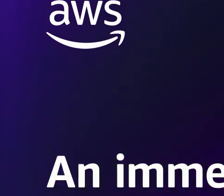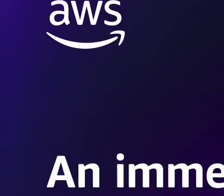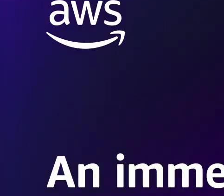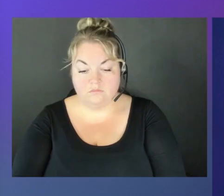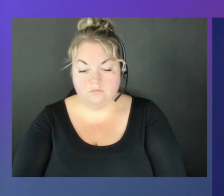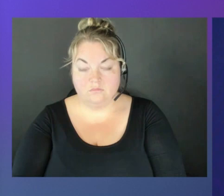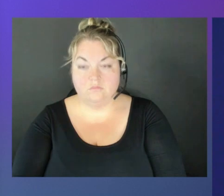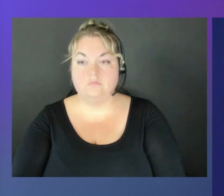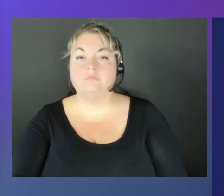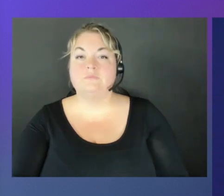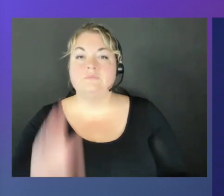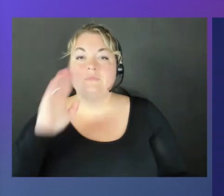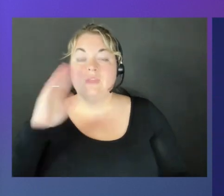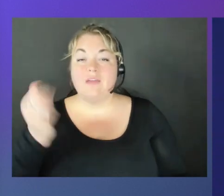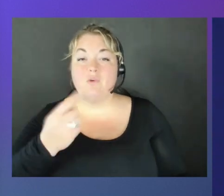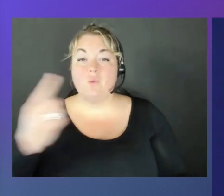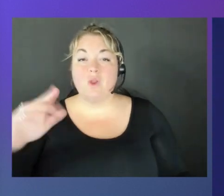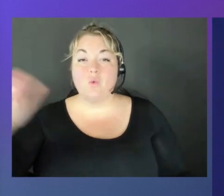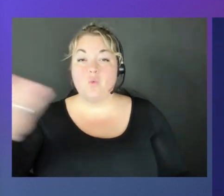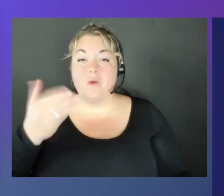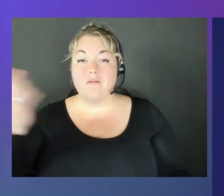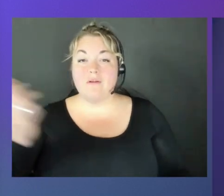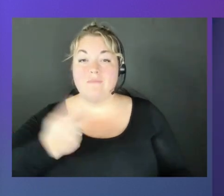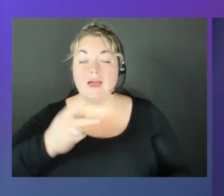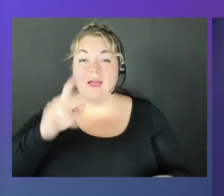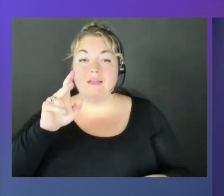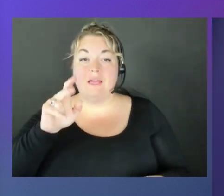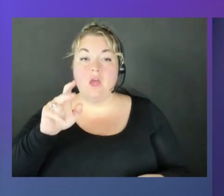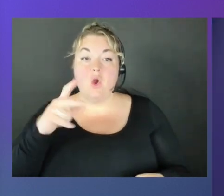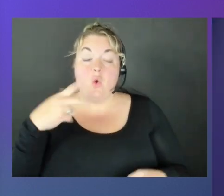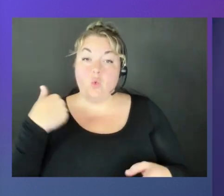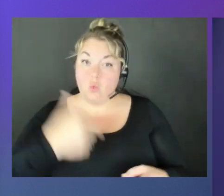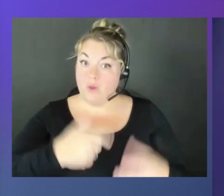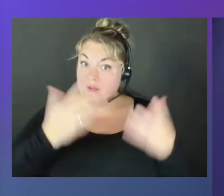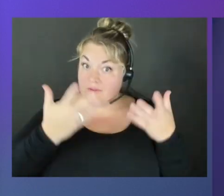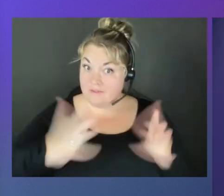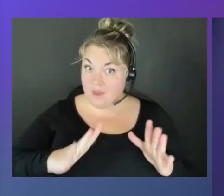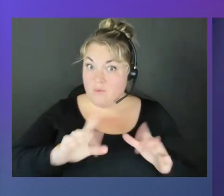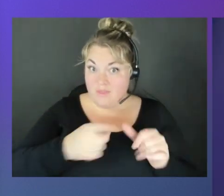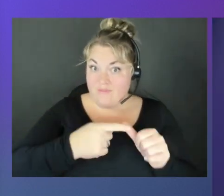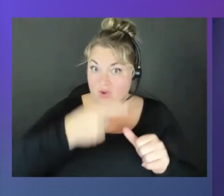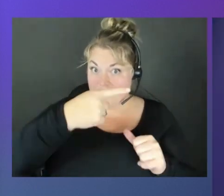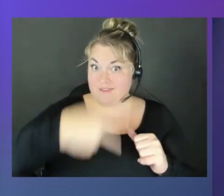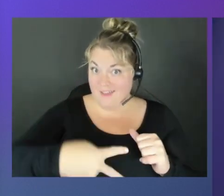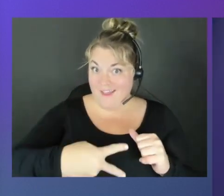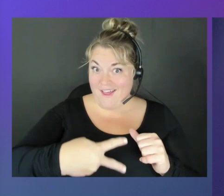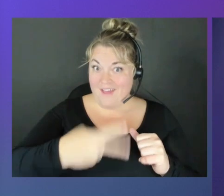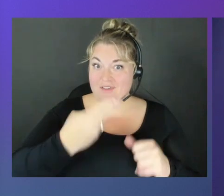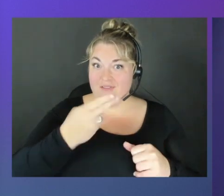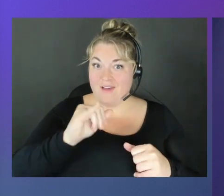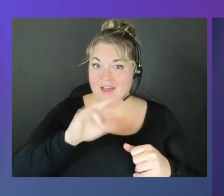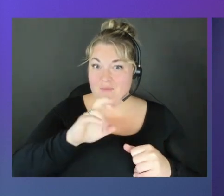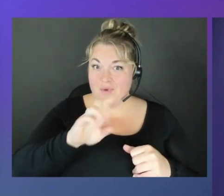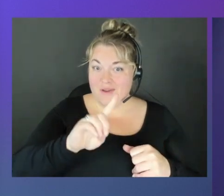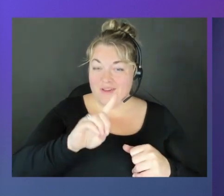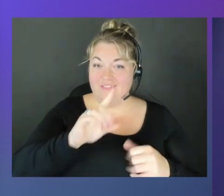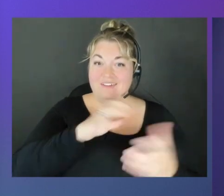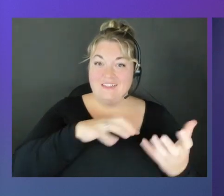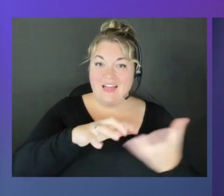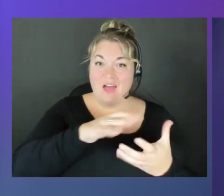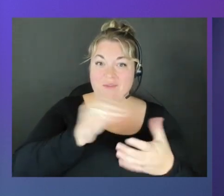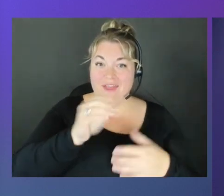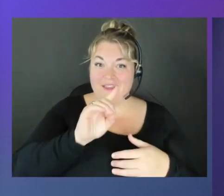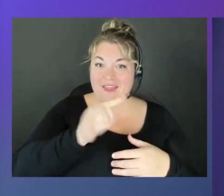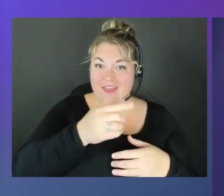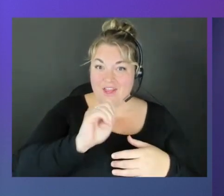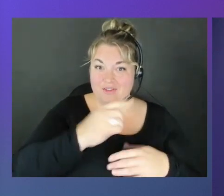Hey everyone, welcome back, and if you've, we're done with the first half of Hybrid Cloud and Edge Day for 2023.